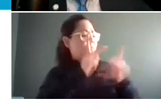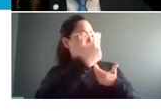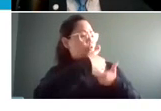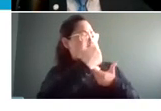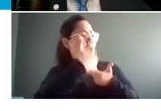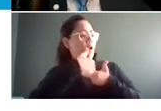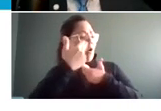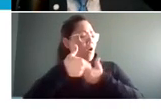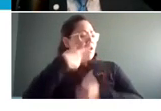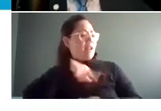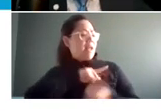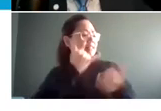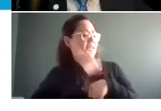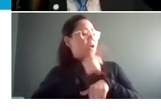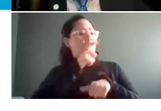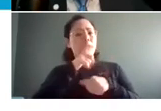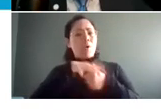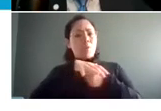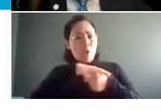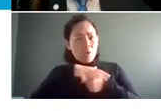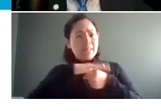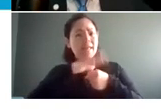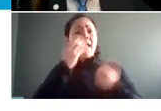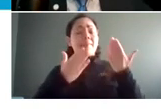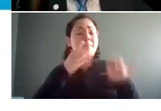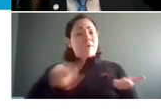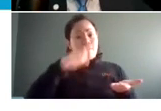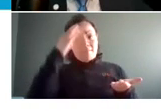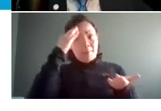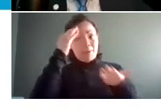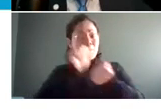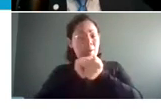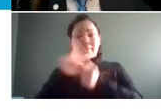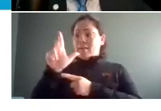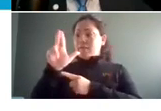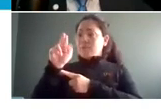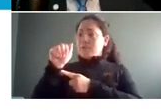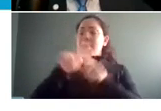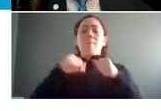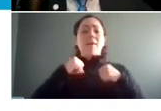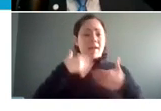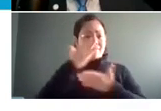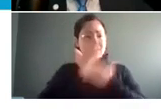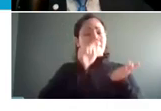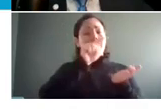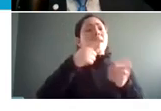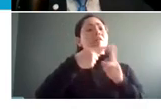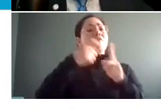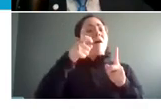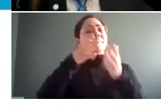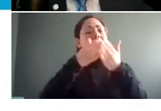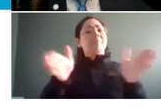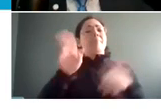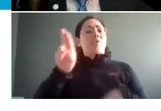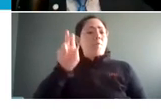who are here locally and who may be familiar with luna but we also have some folks um from a more national audience